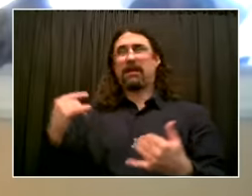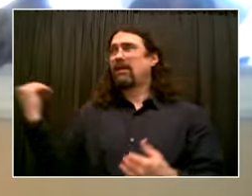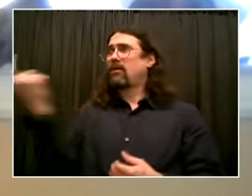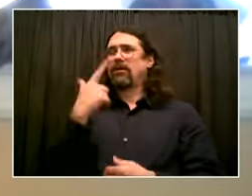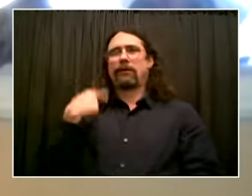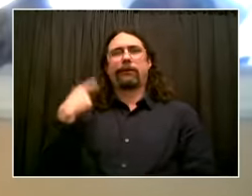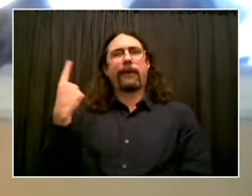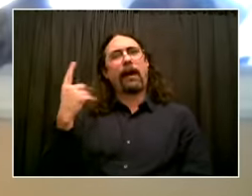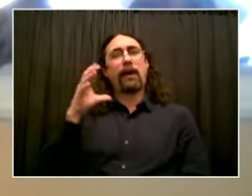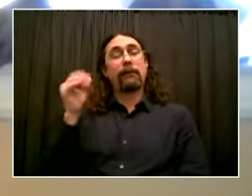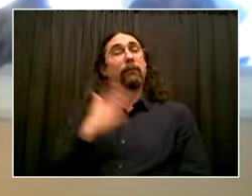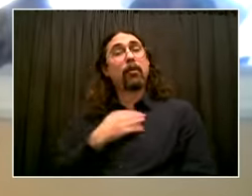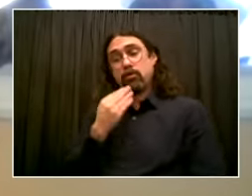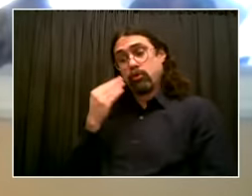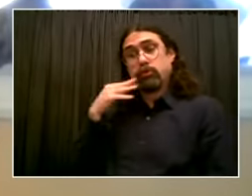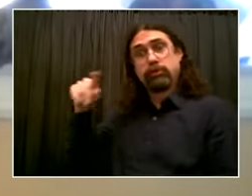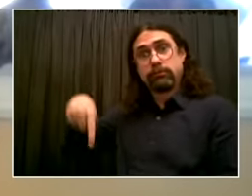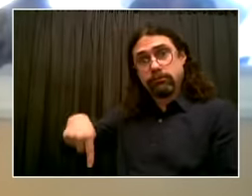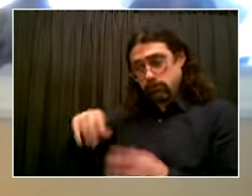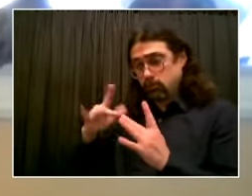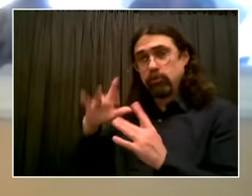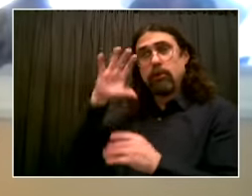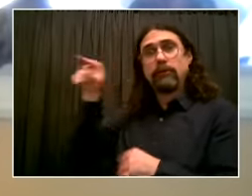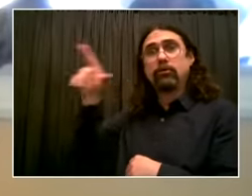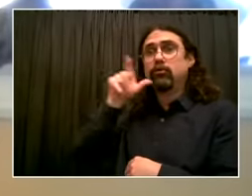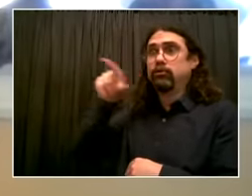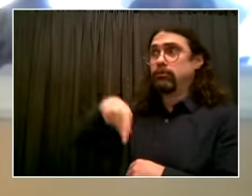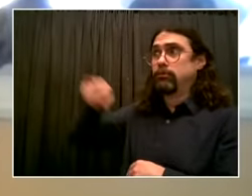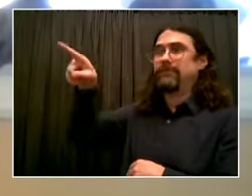access to high-speed broadband in the city of New York.